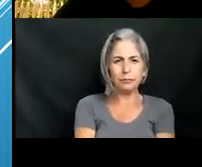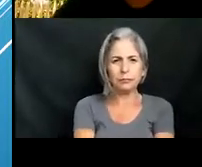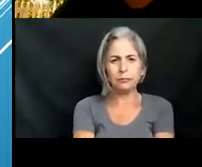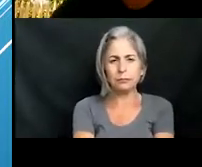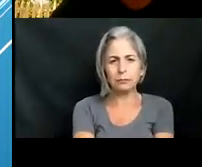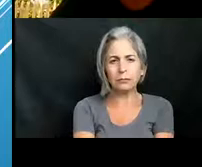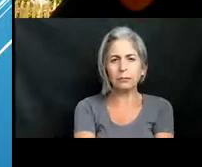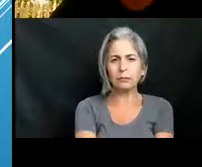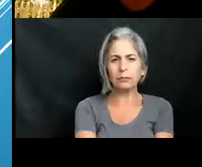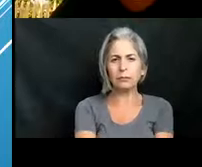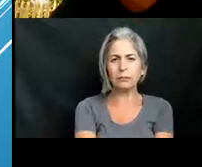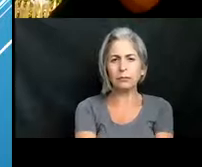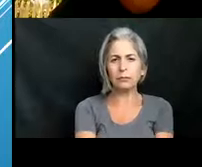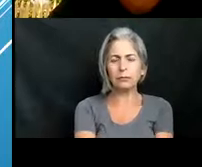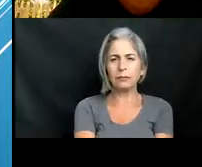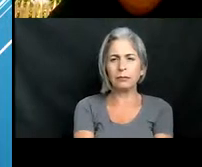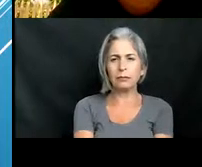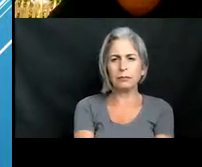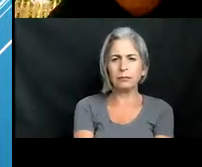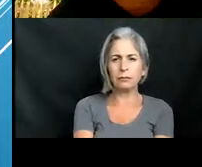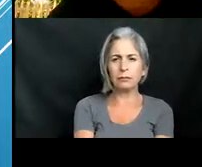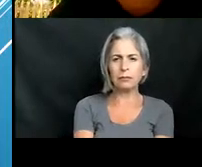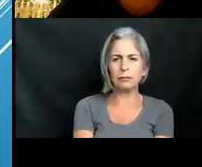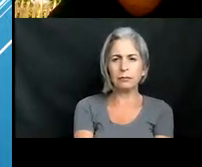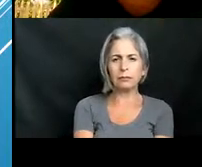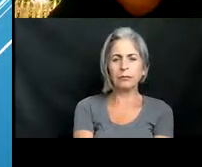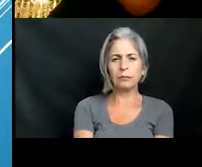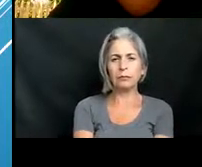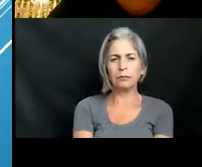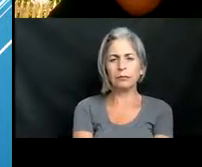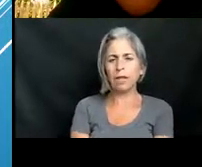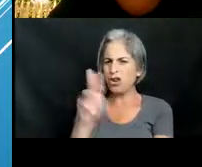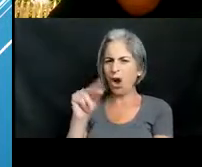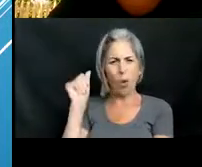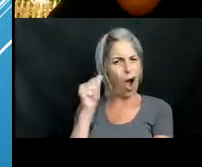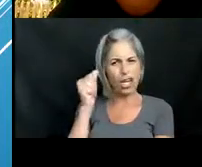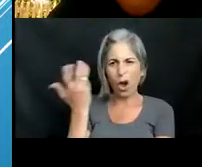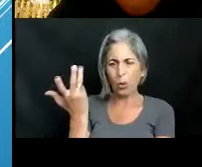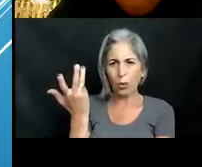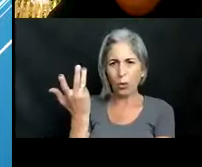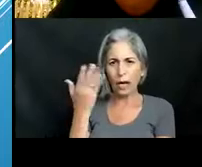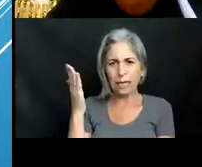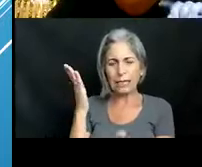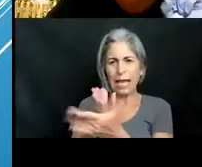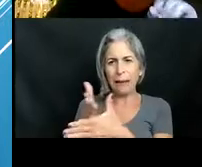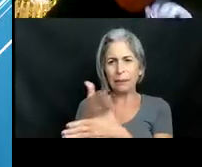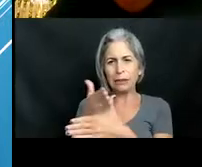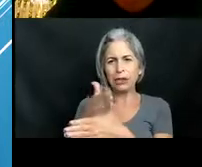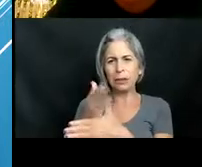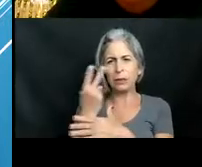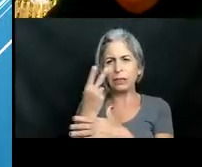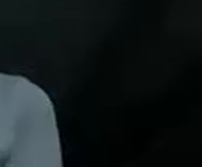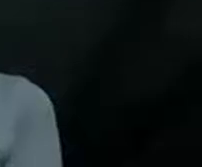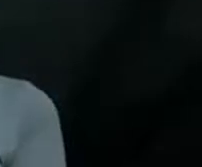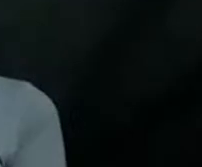issue with the audio hearing the audio um if i stop sharing and then i reshare i think we'll be good give me